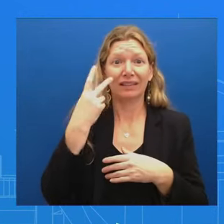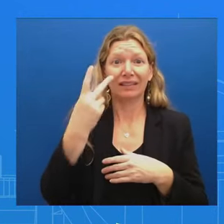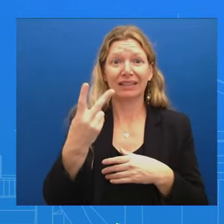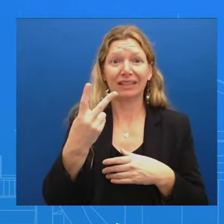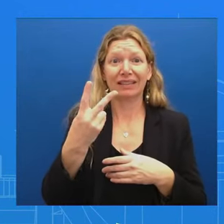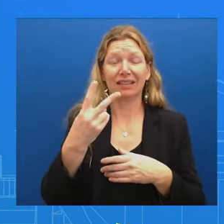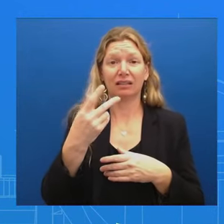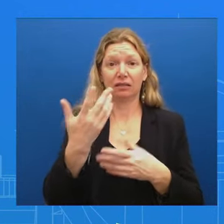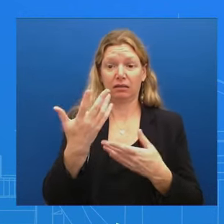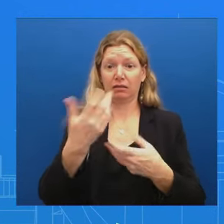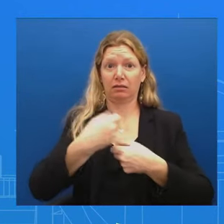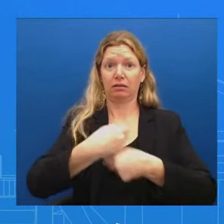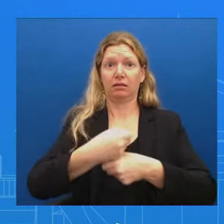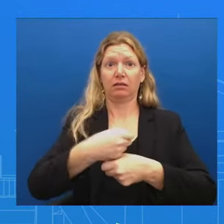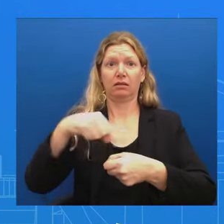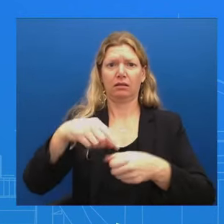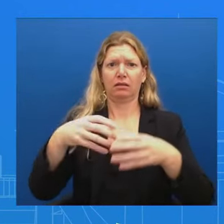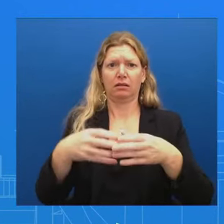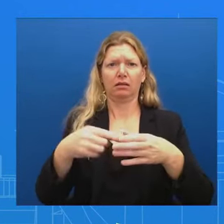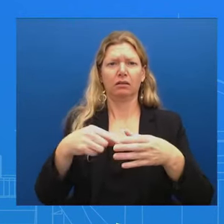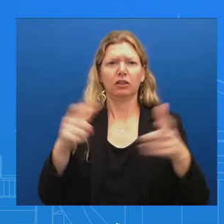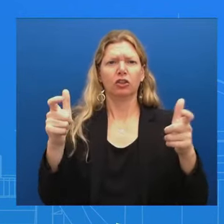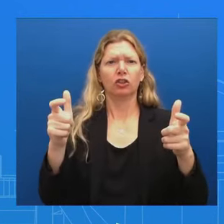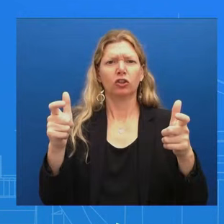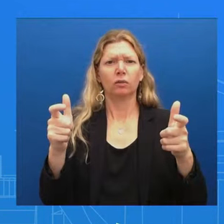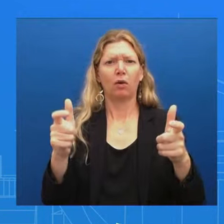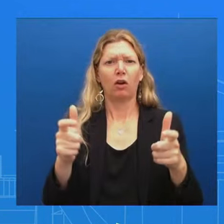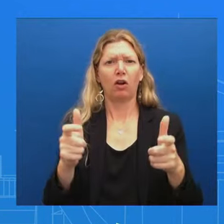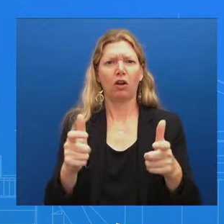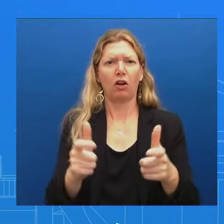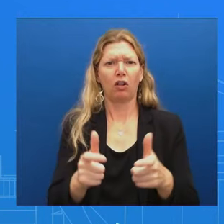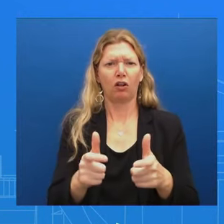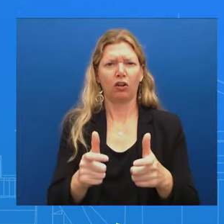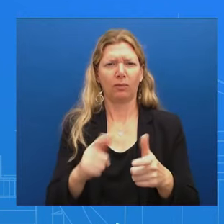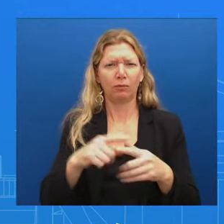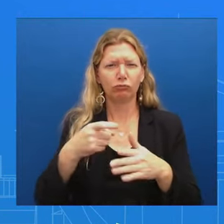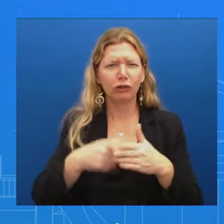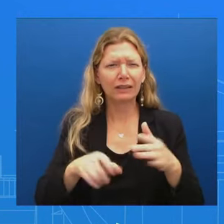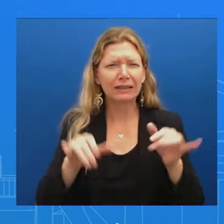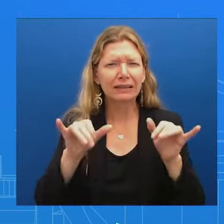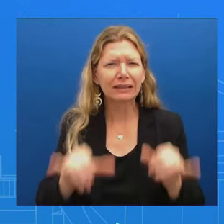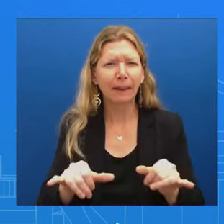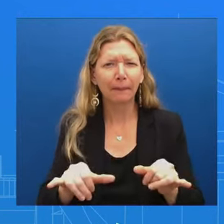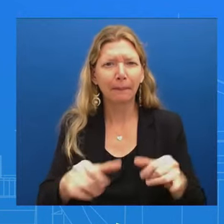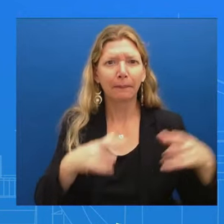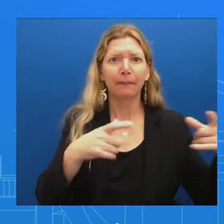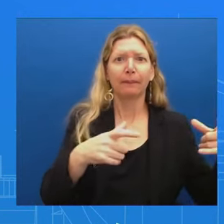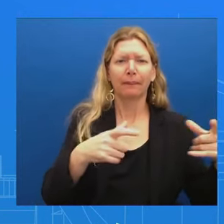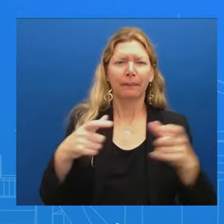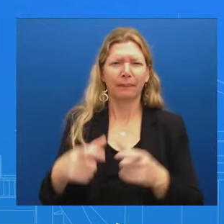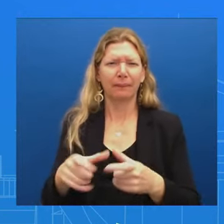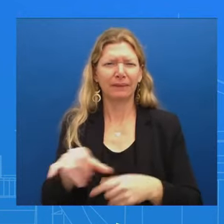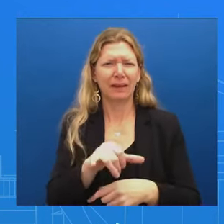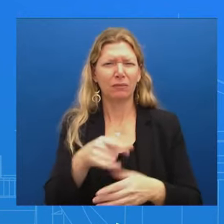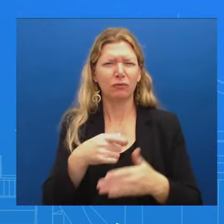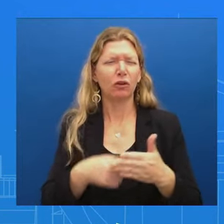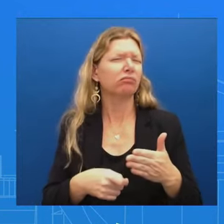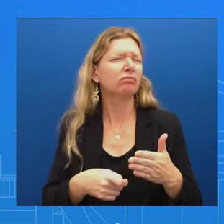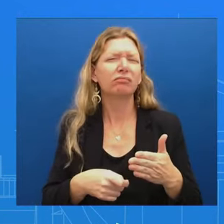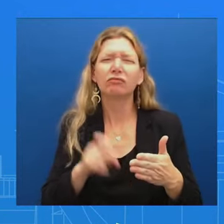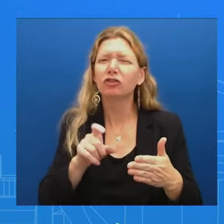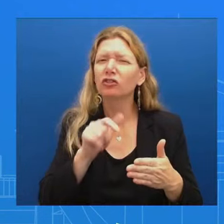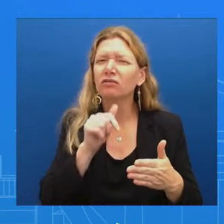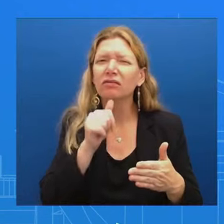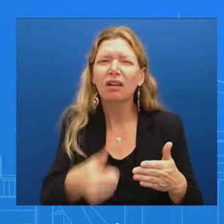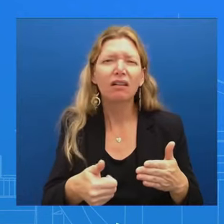you know And what you're seeing Is giving families less for their bang For their buck If you think about that And so,